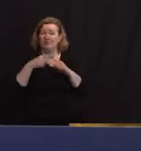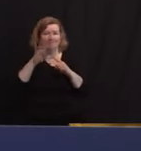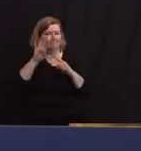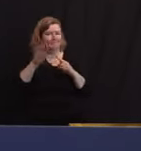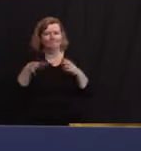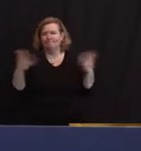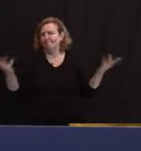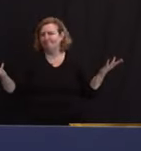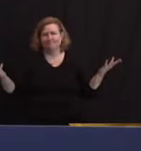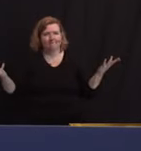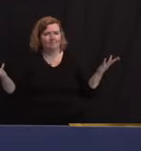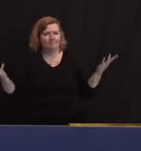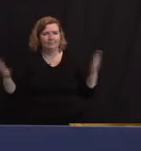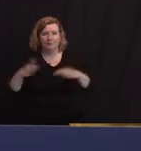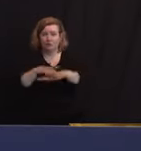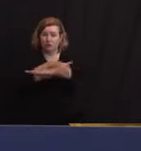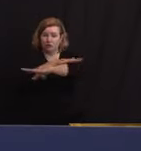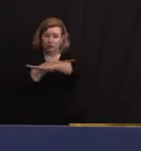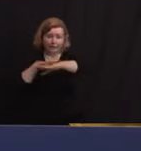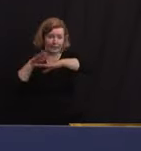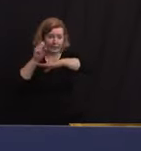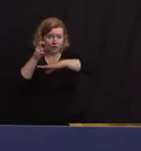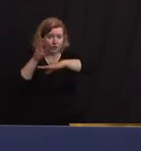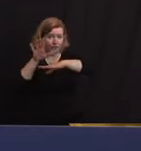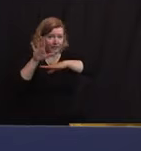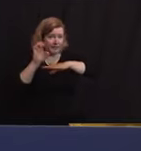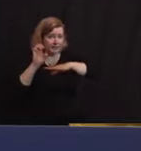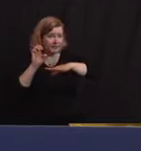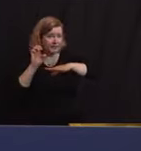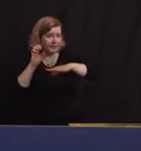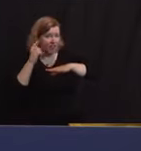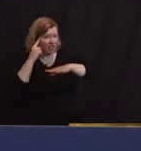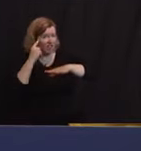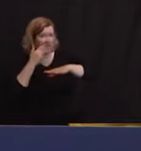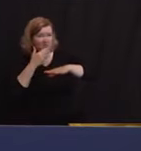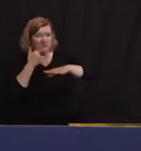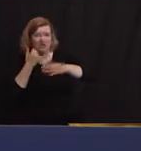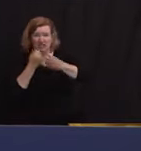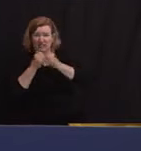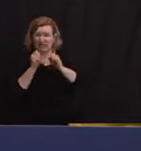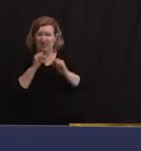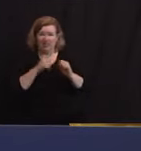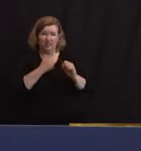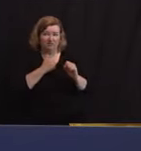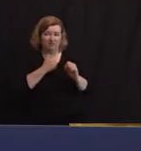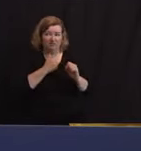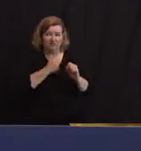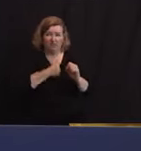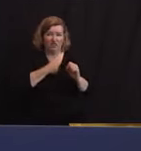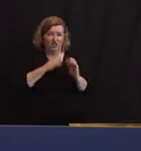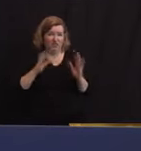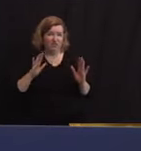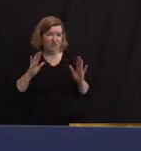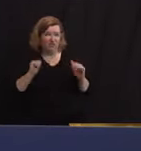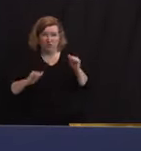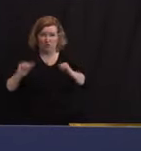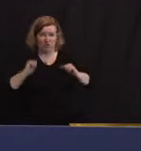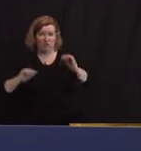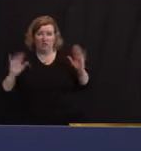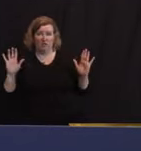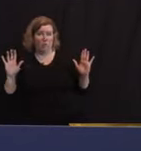continue to be in the category, better to be safe than sorry. We don't do it for theater, I promise you that. There is a